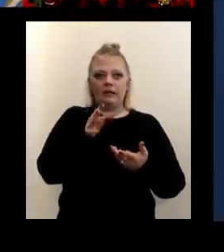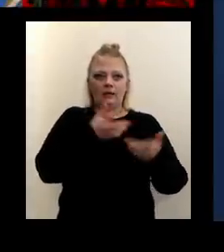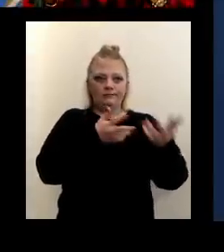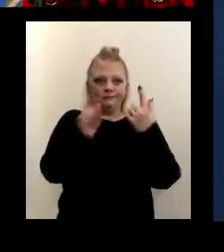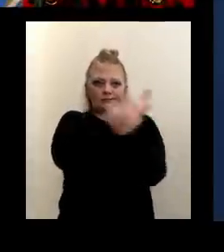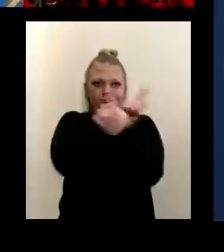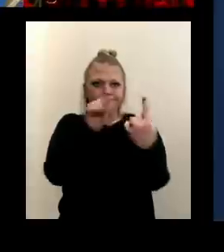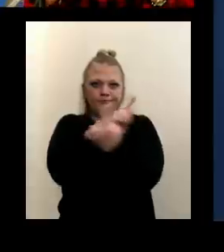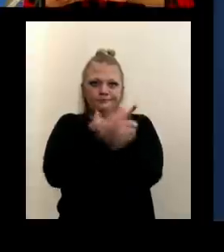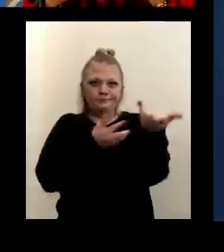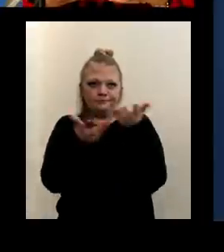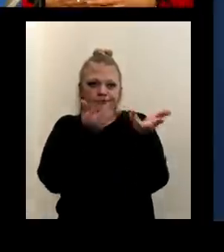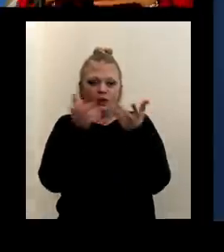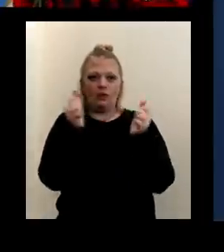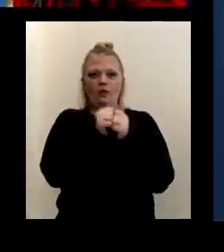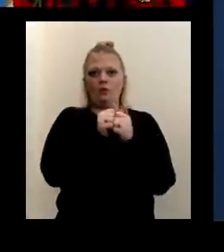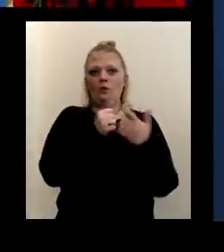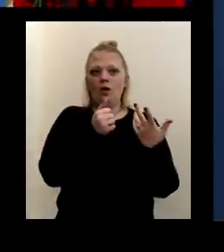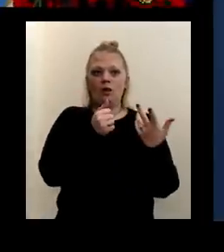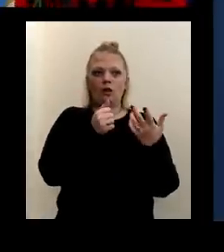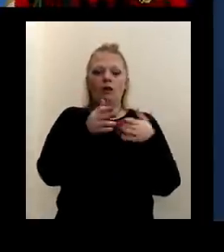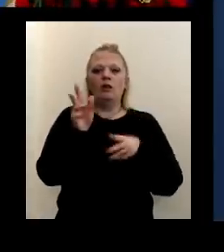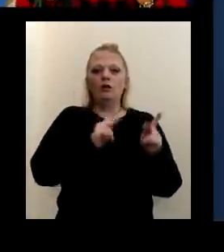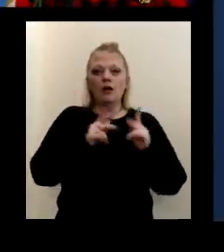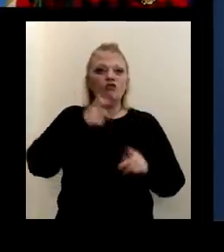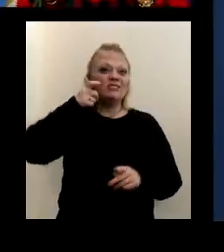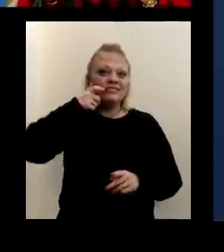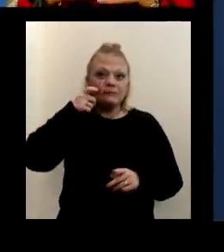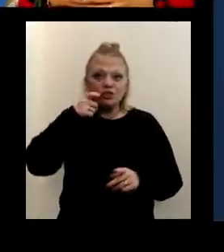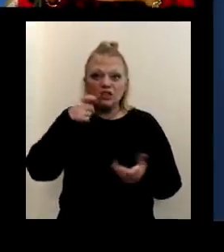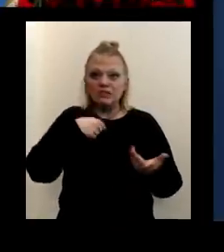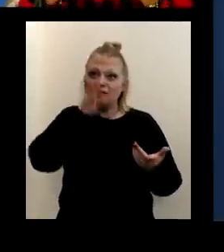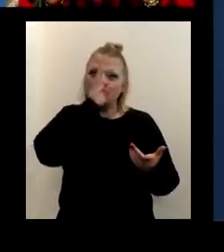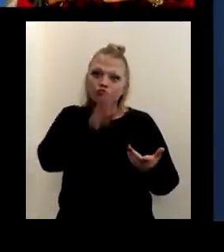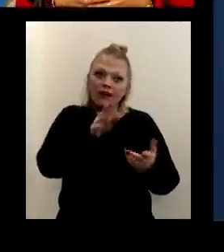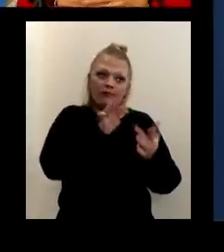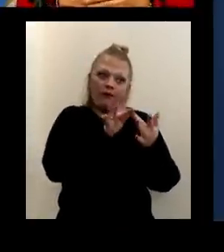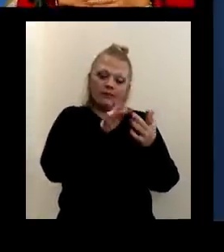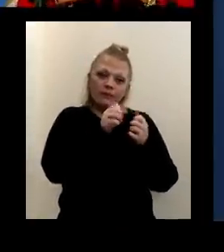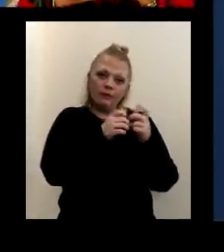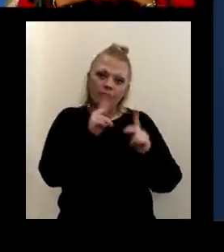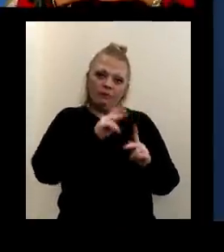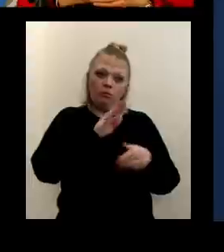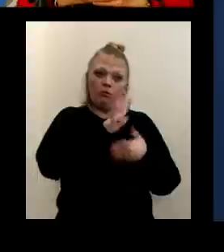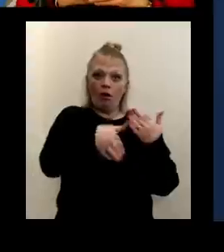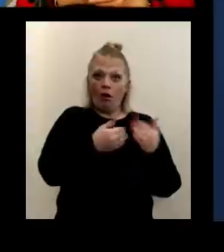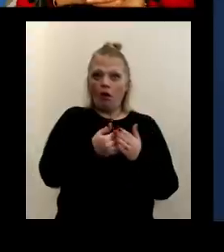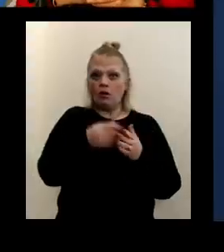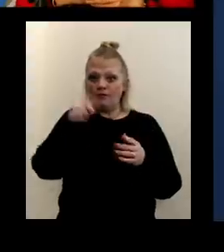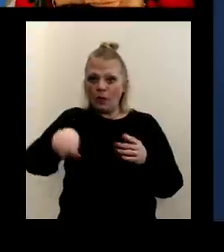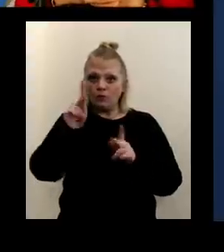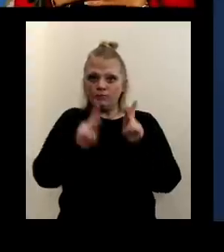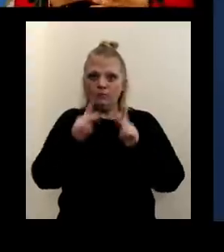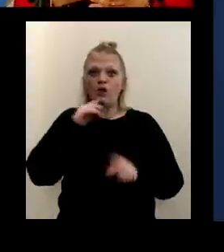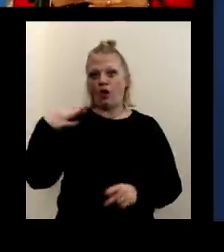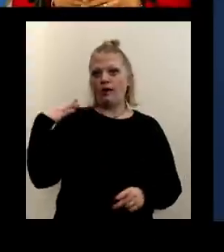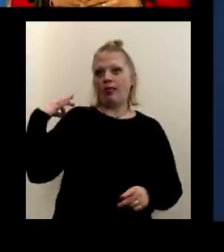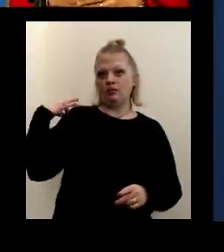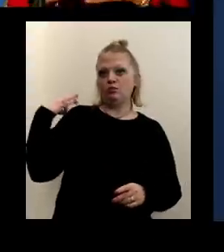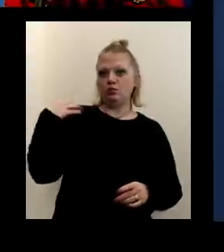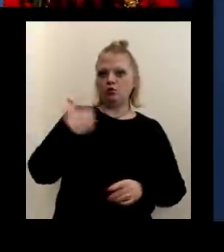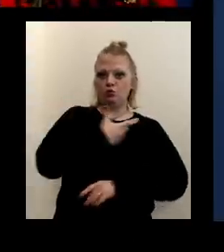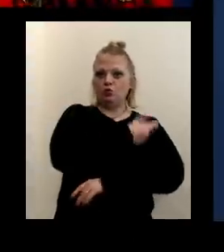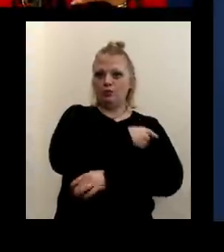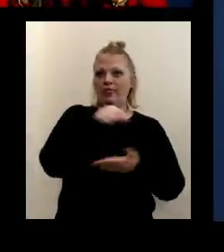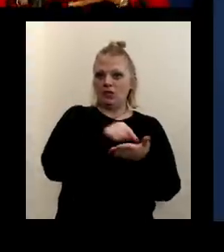public. So that would include the receptionist that are have direct contact with the public. All those individuals are eligible to be immunized this week.